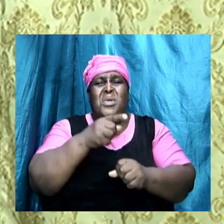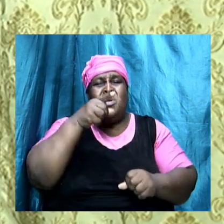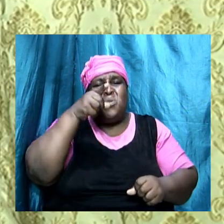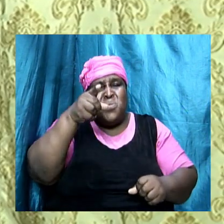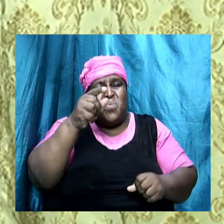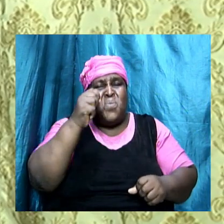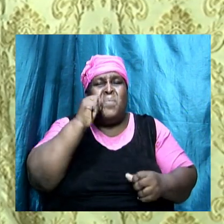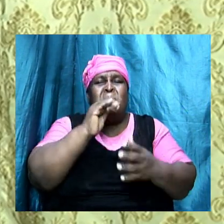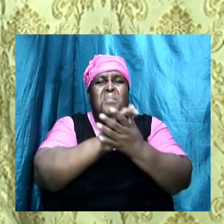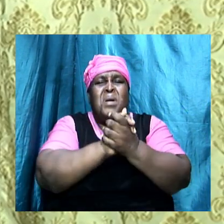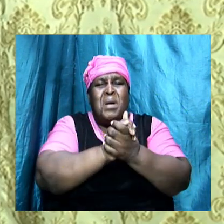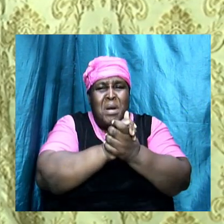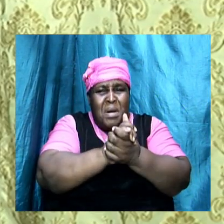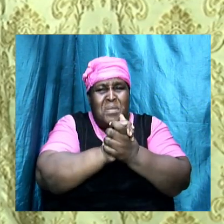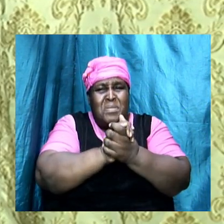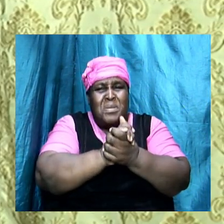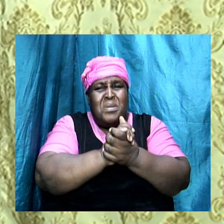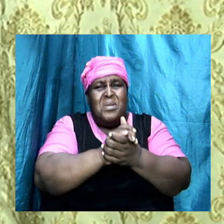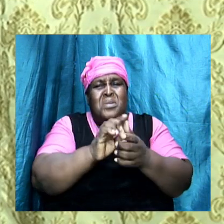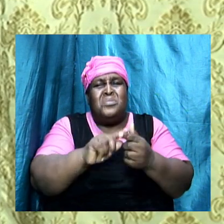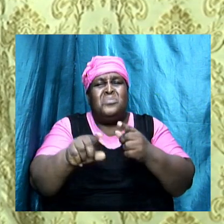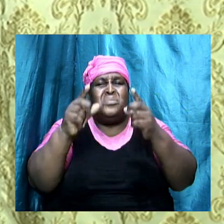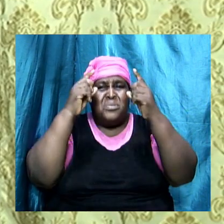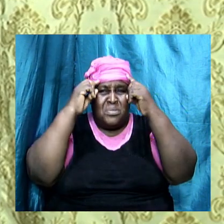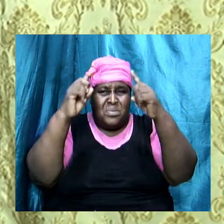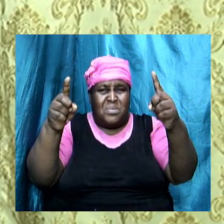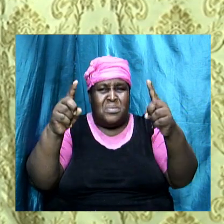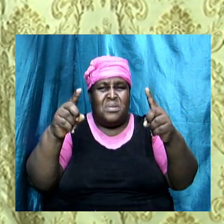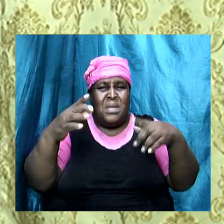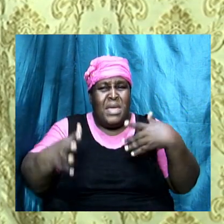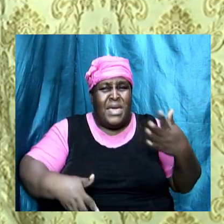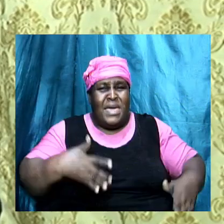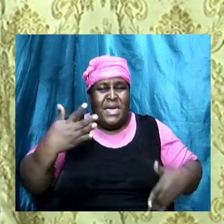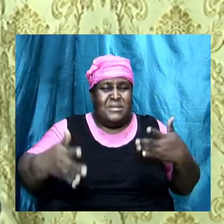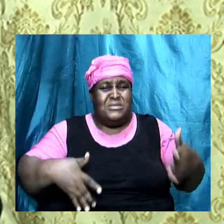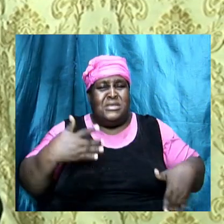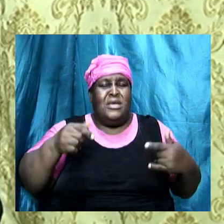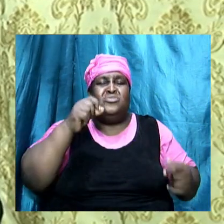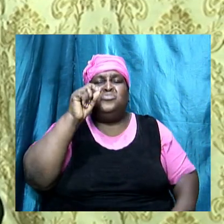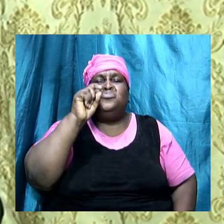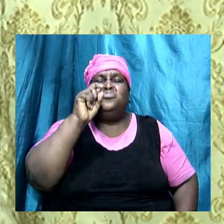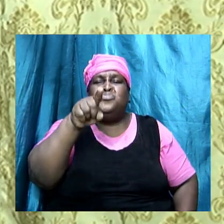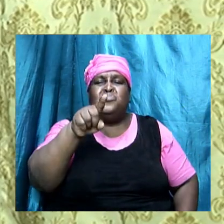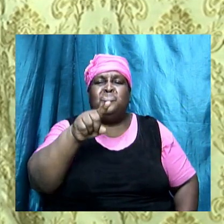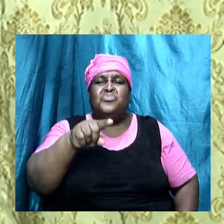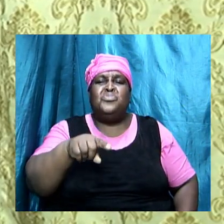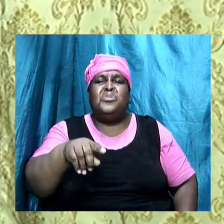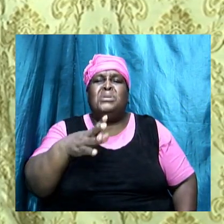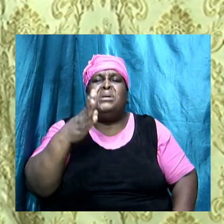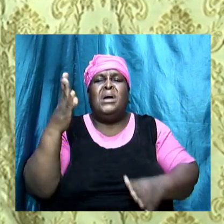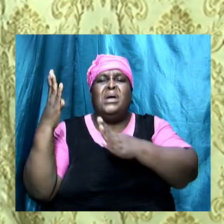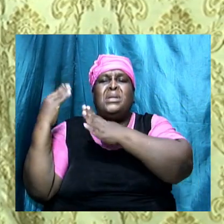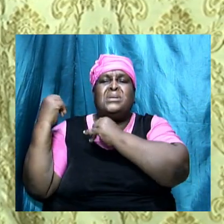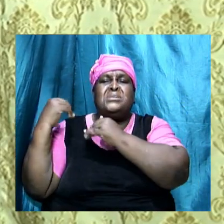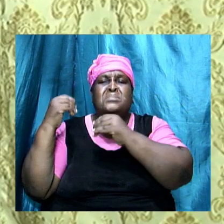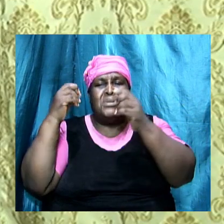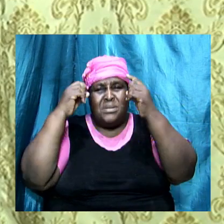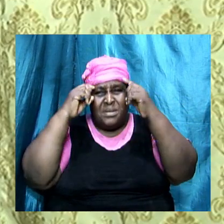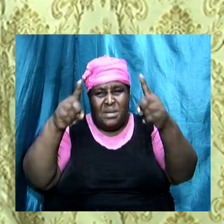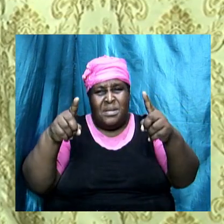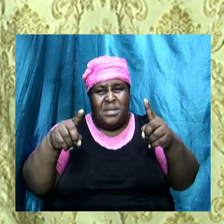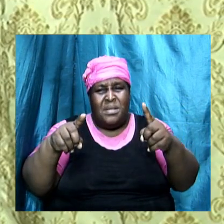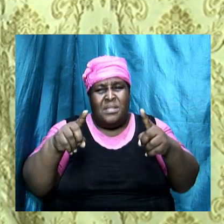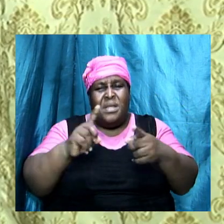married to a doctrine that will excite you it will cause you now to accept a doctrine that will